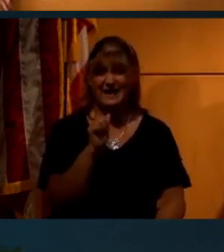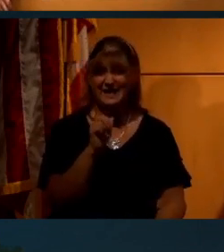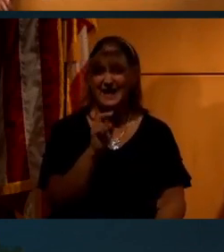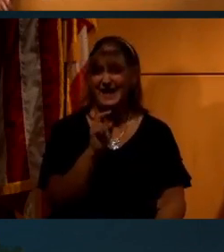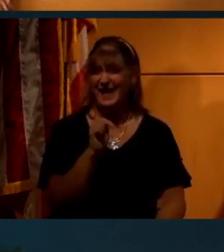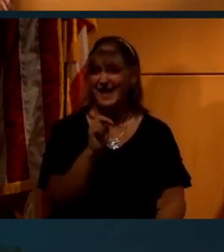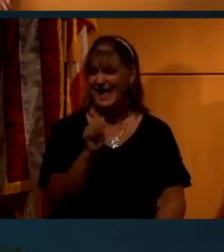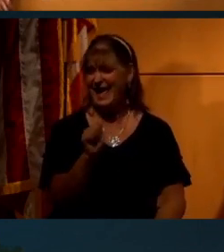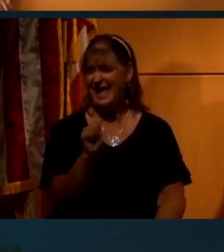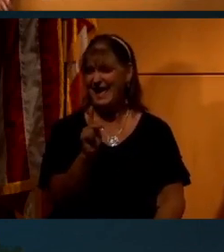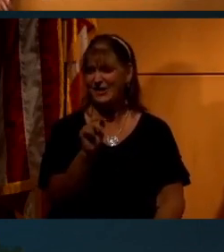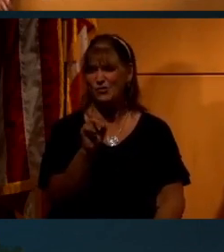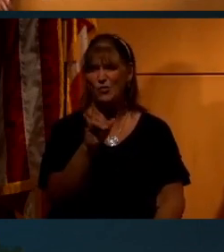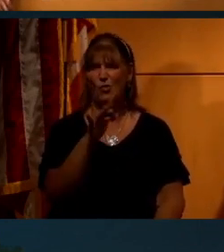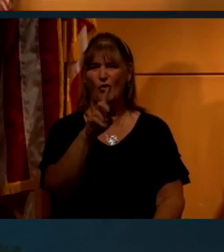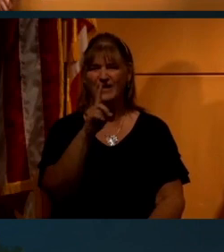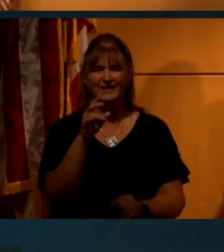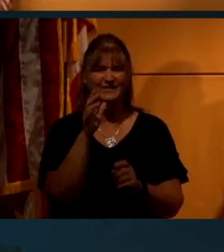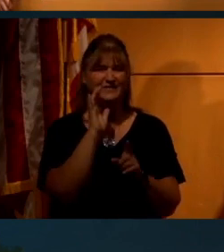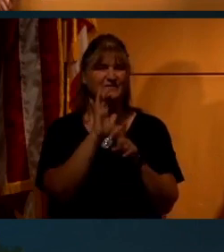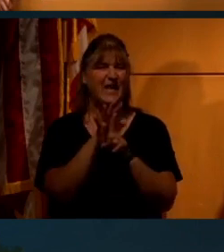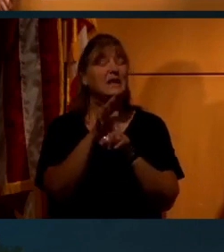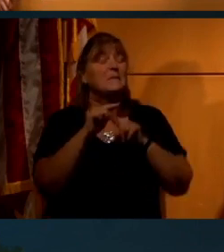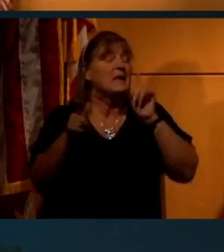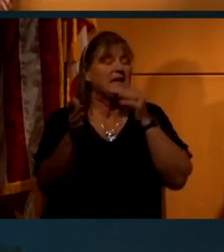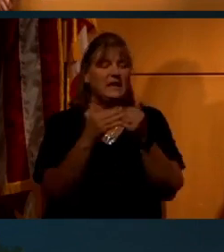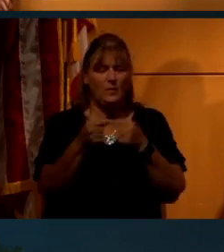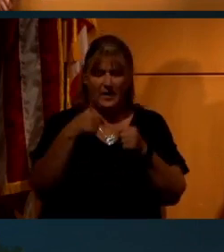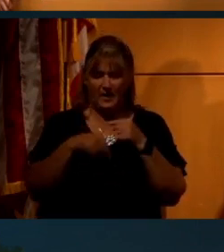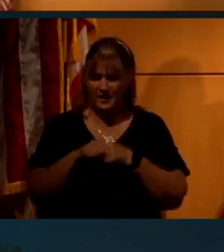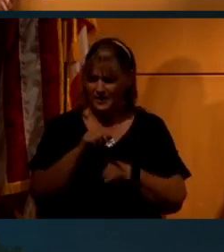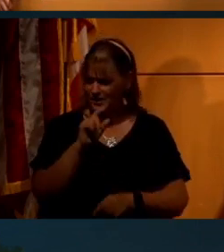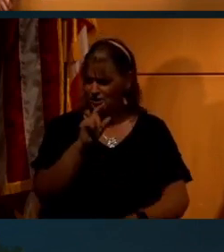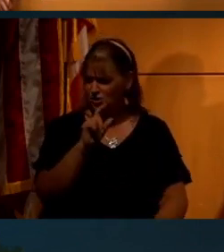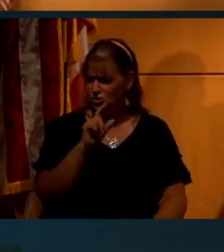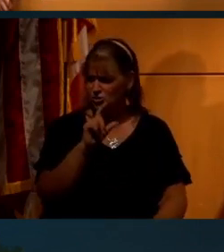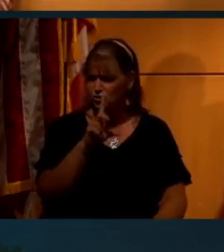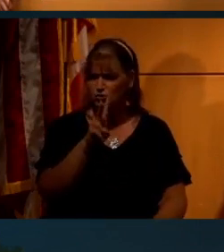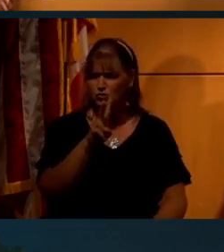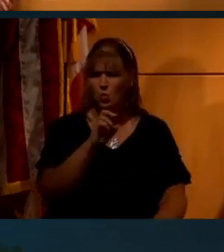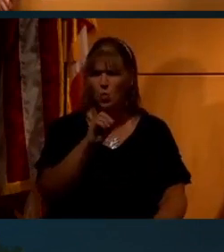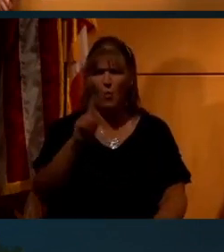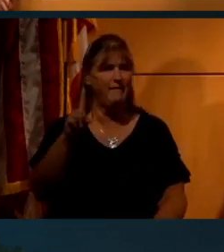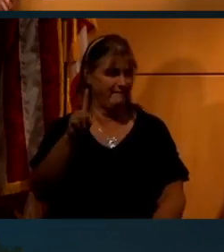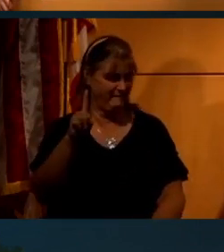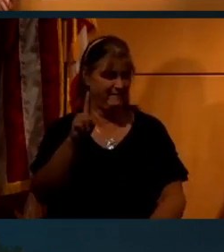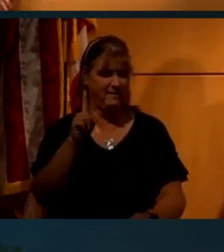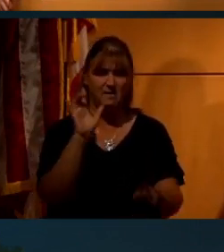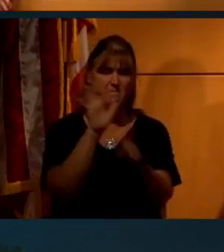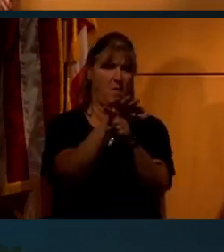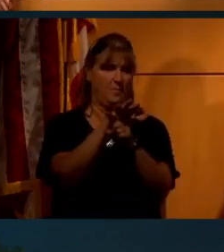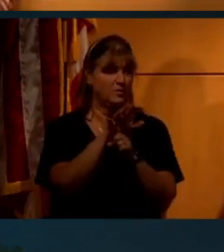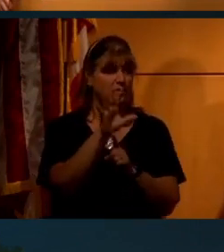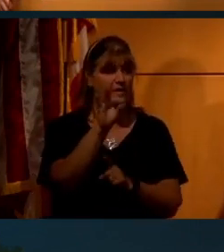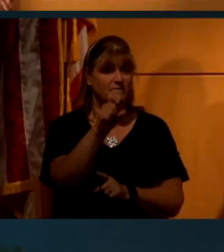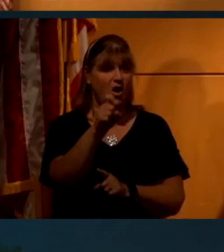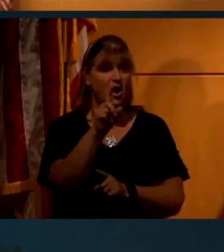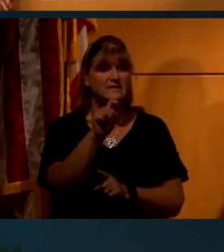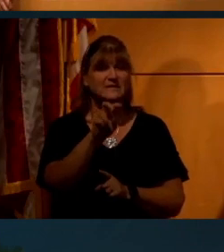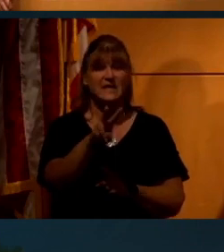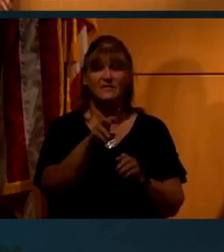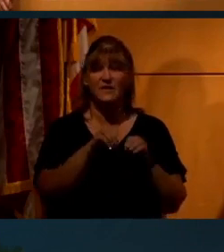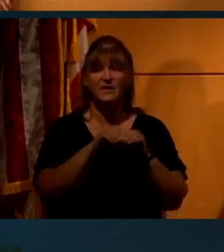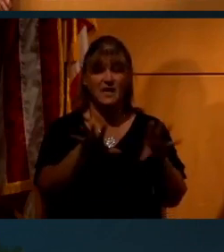And it really took off in 2001 when Fox TV aired